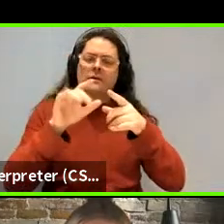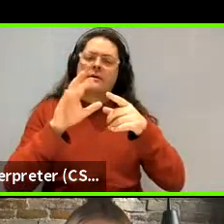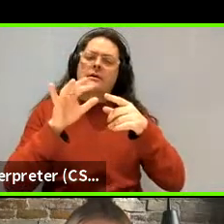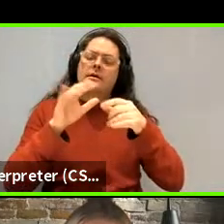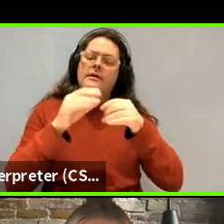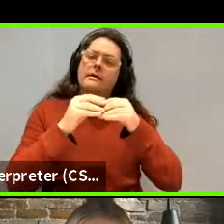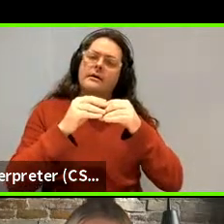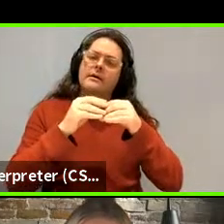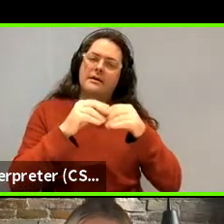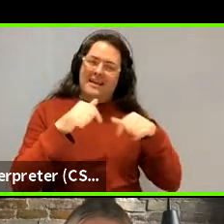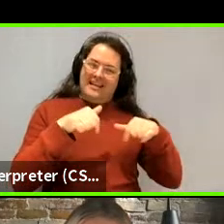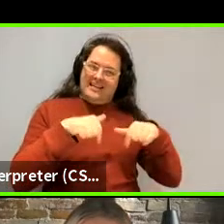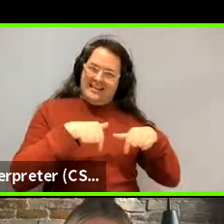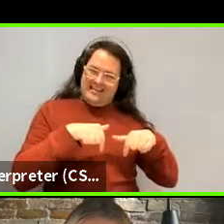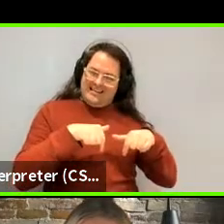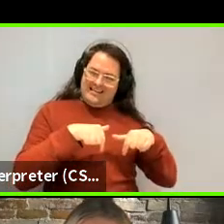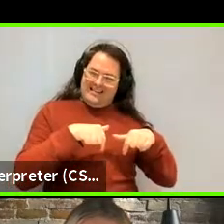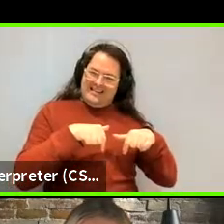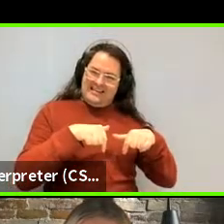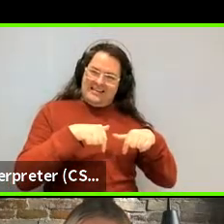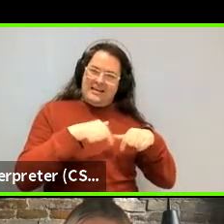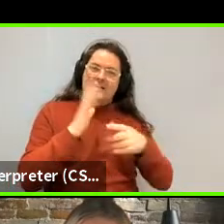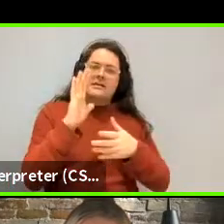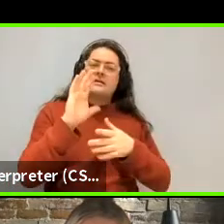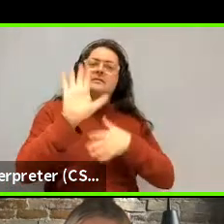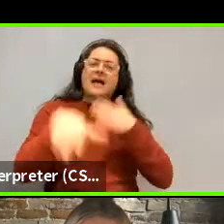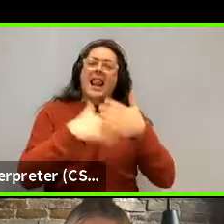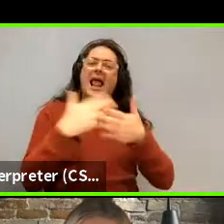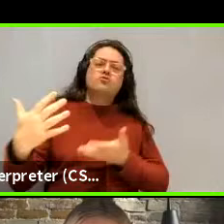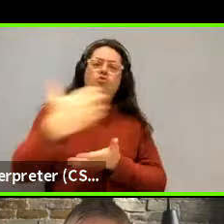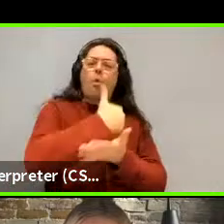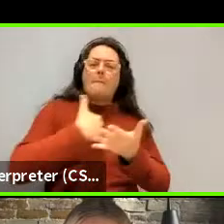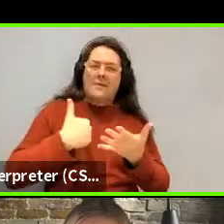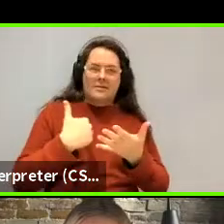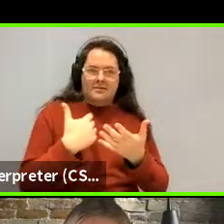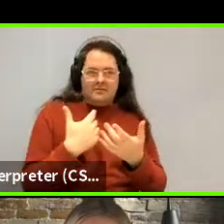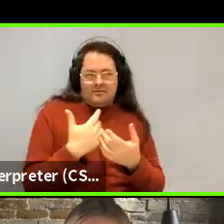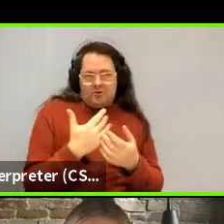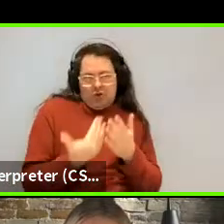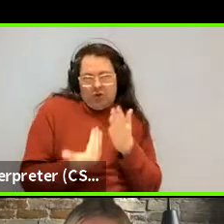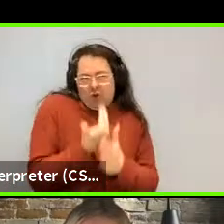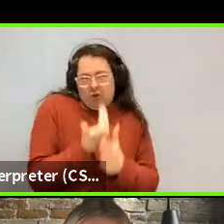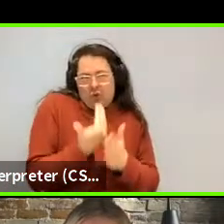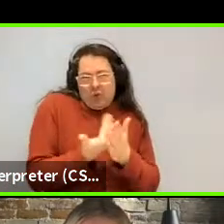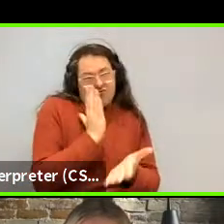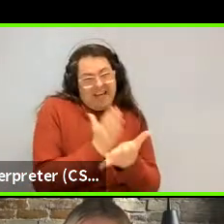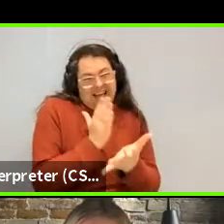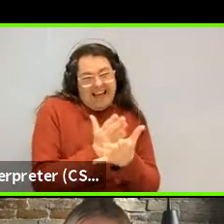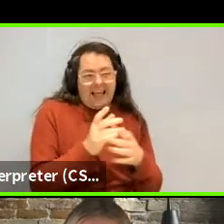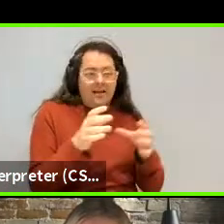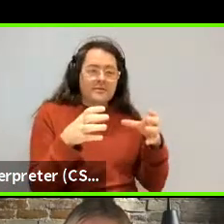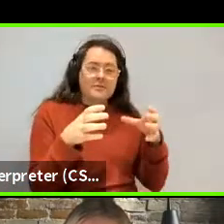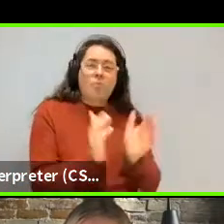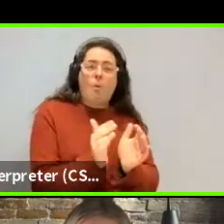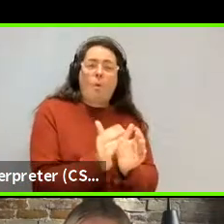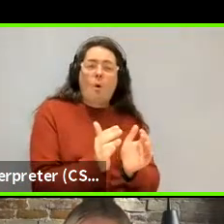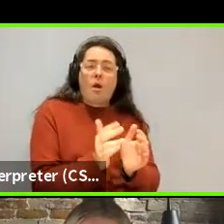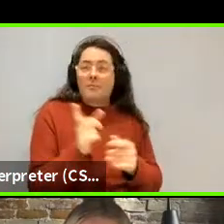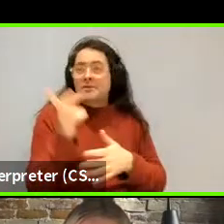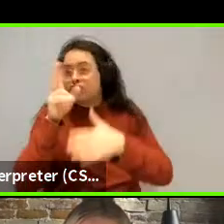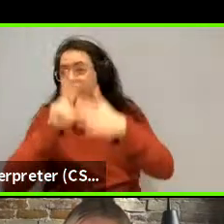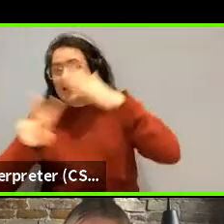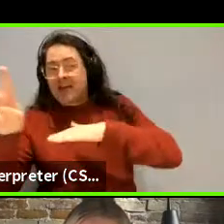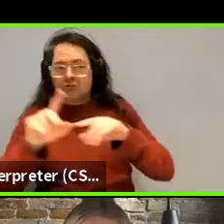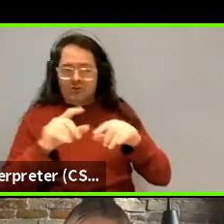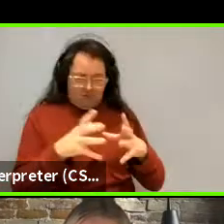We're still at the beginning of creating sign language corpora. So we don't really have corpora that are large enough to do this kind of work, but we